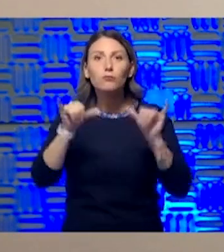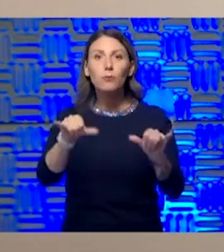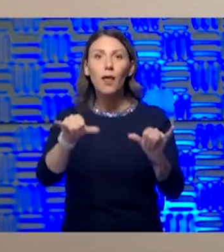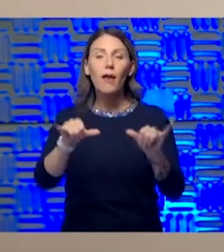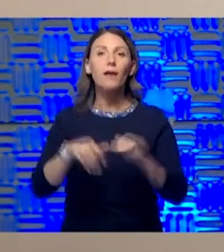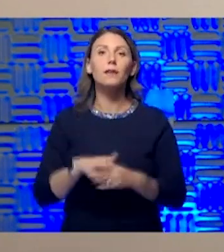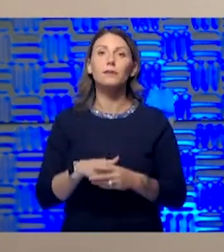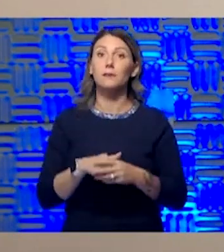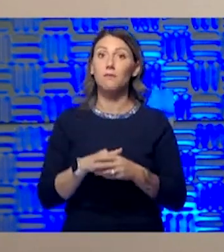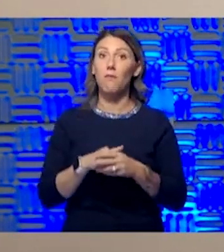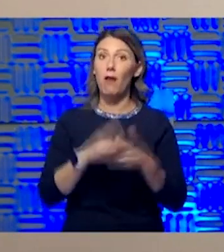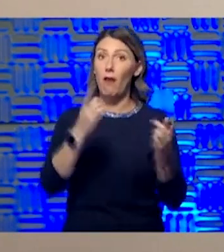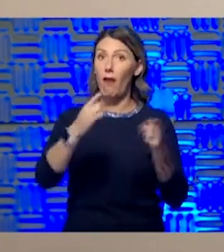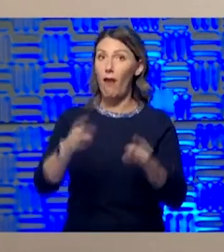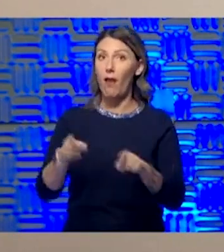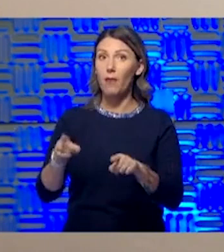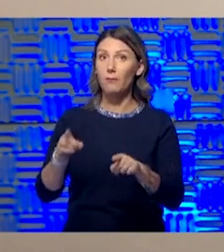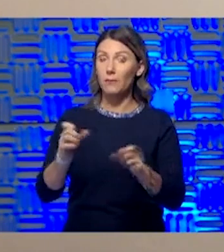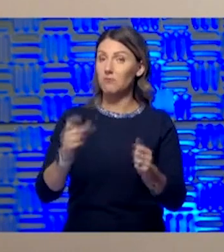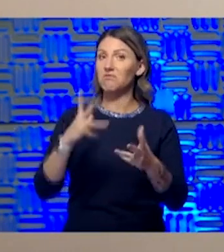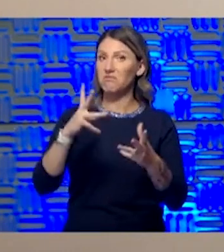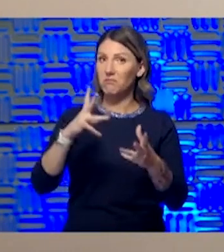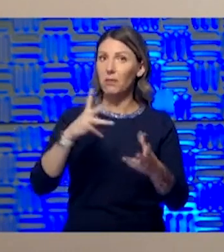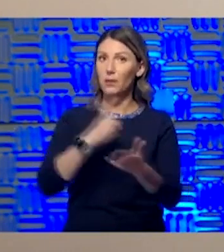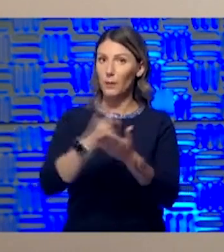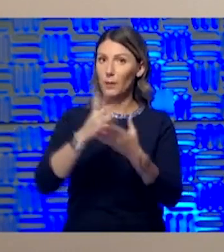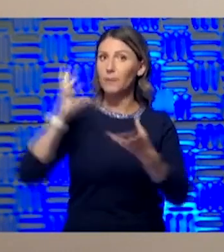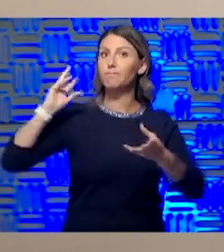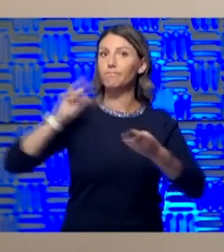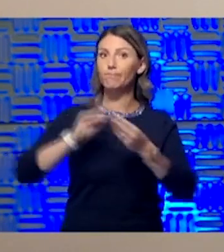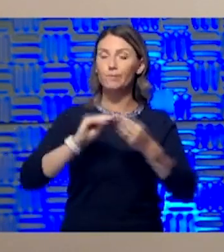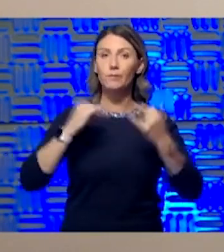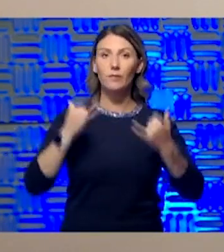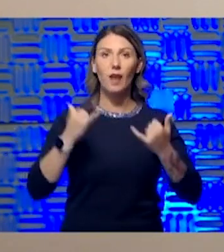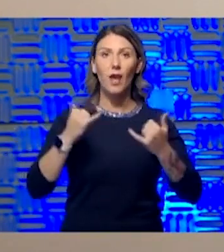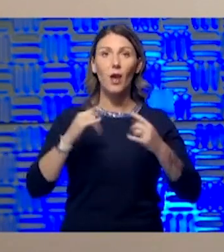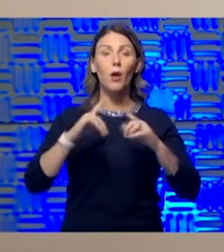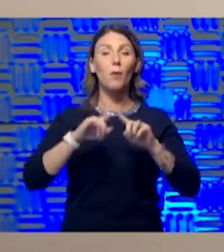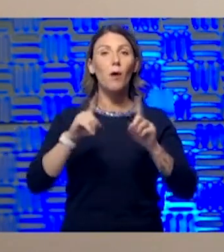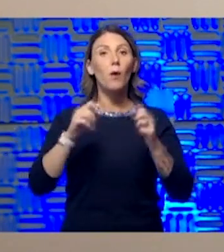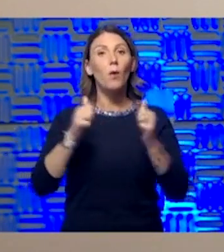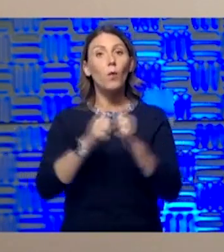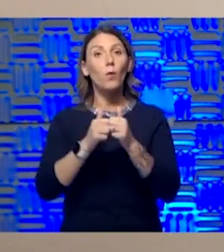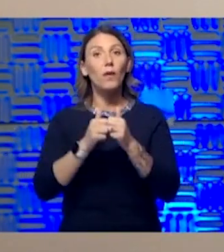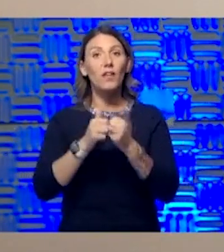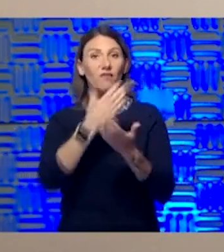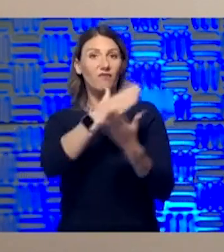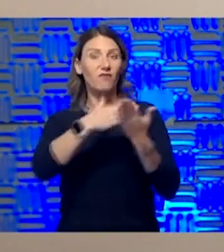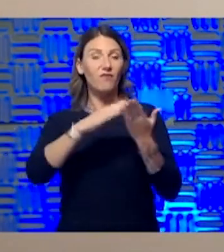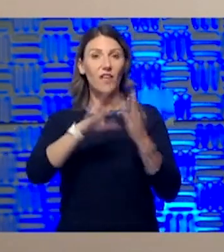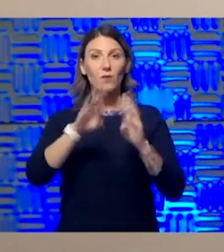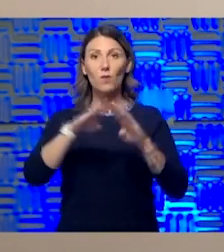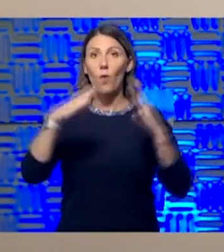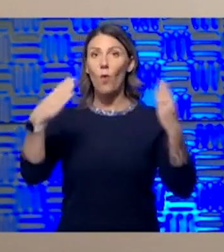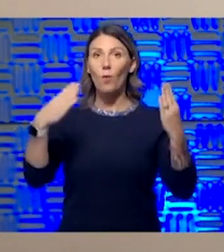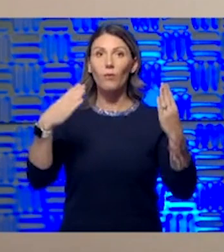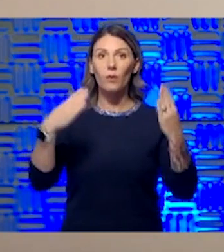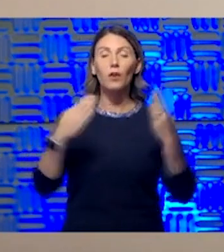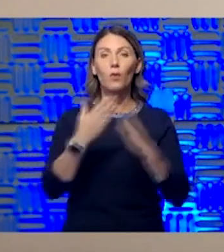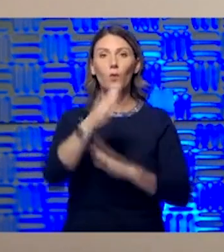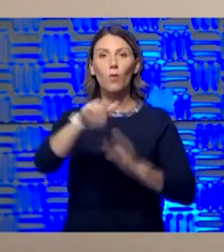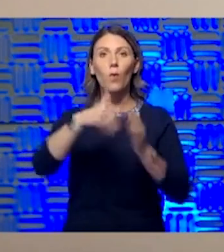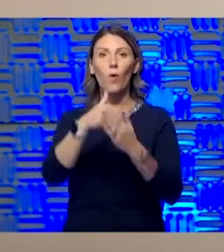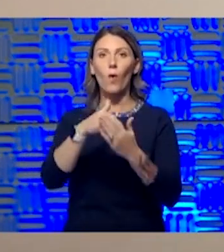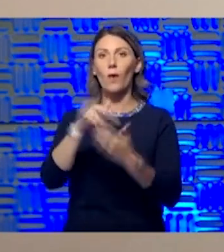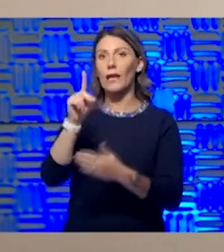for some weeks now. Now, with the phased reopening plans that we across the Kansas City metro, there's